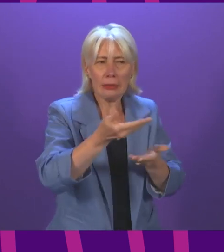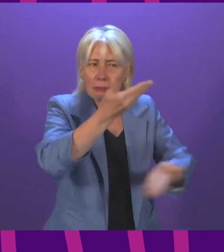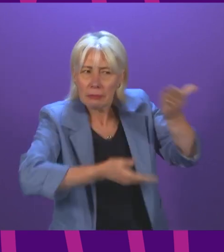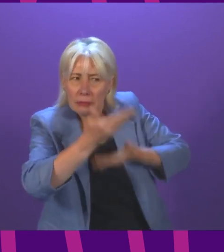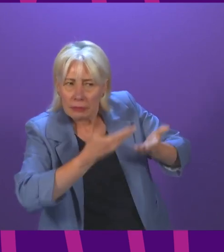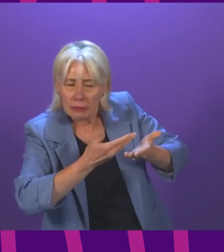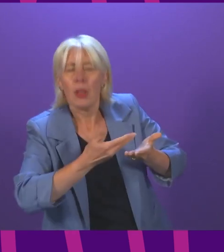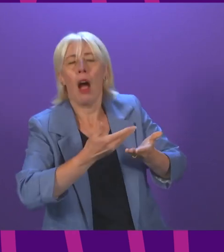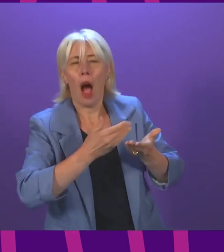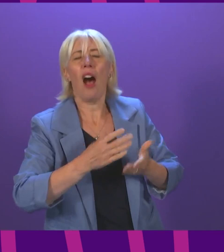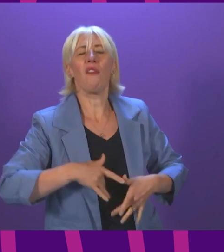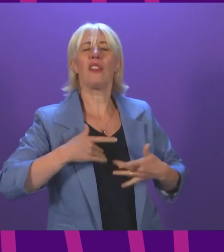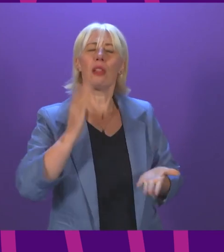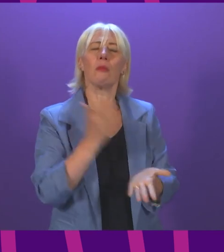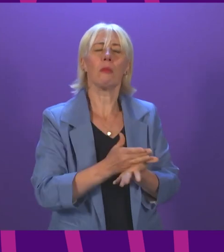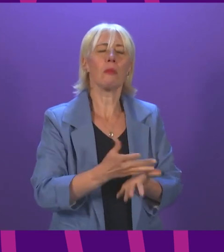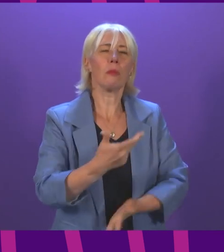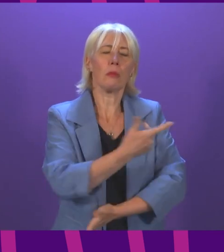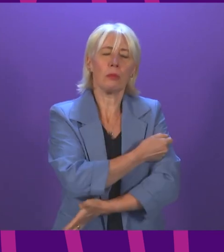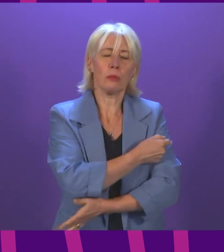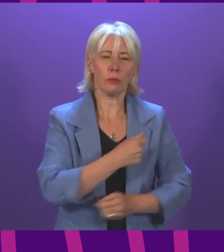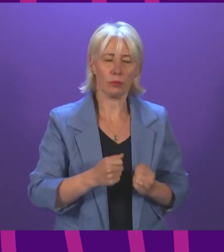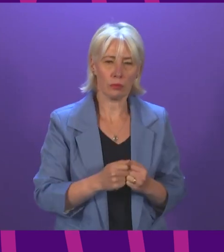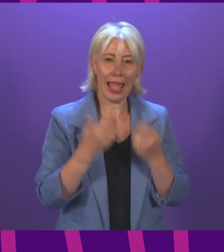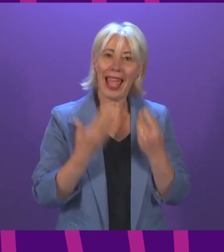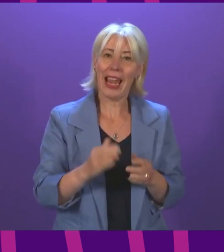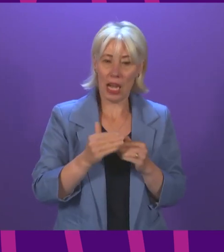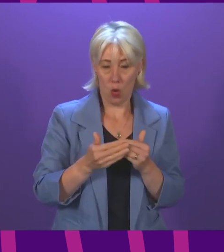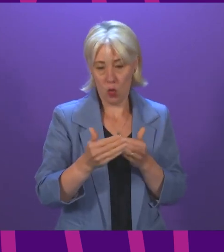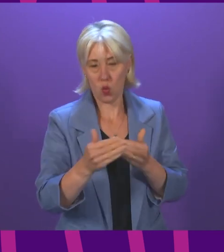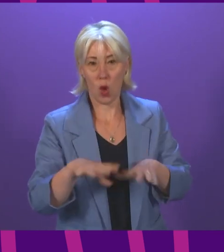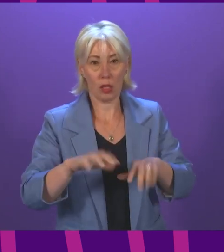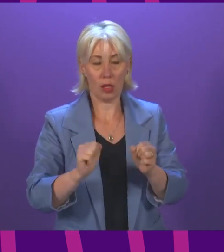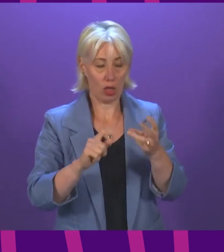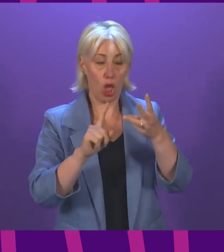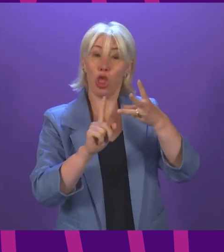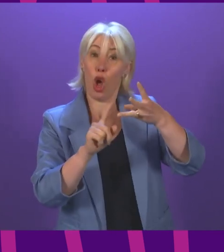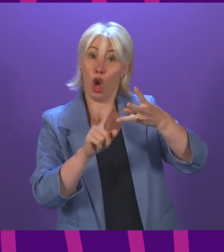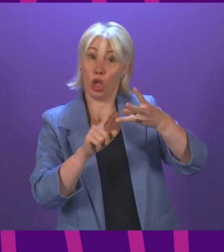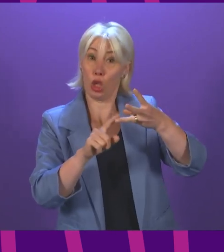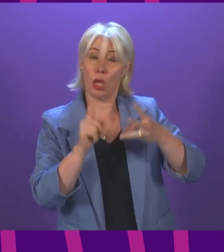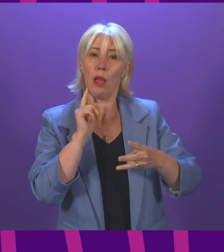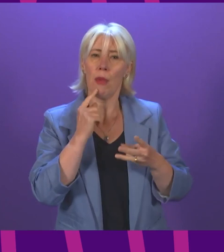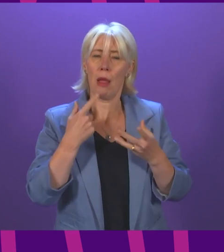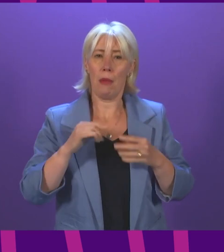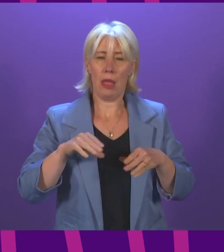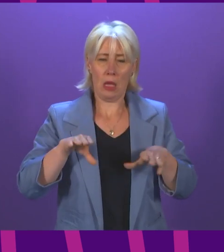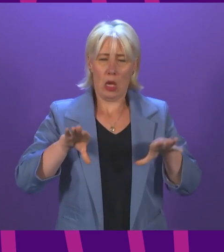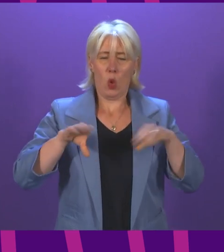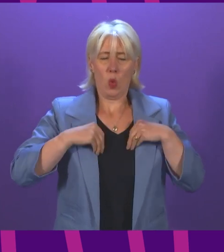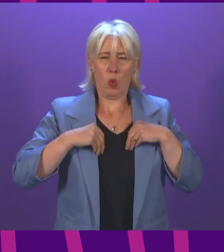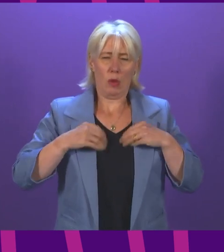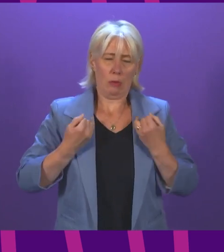we are also now administering a third primary dose of COVID vaccinations to those who are severely immunosuppressed,